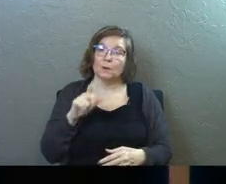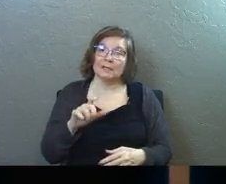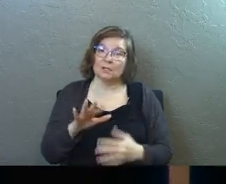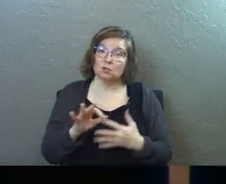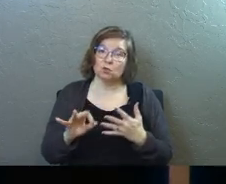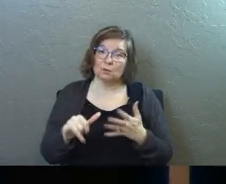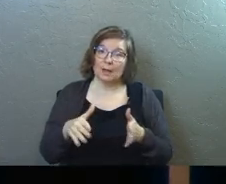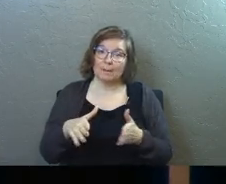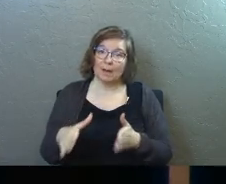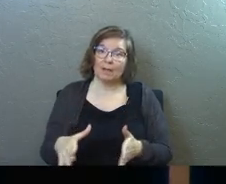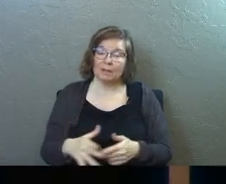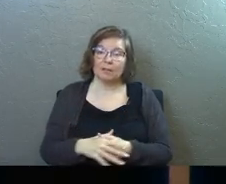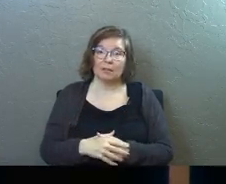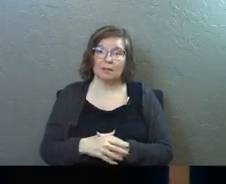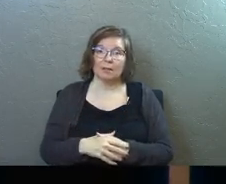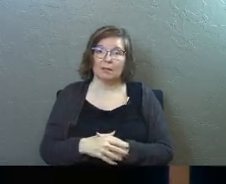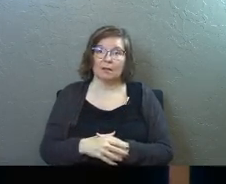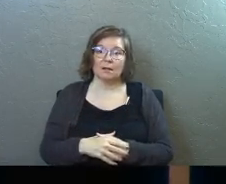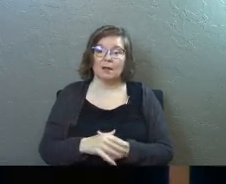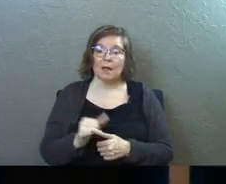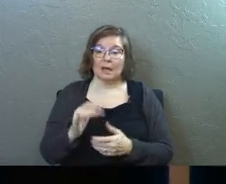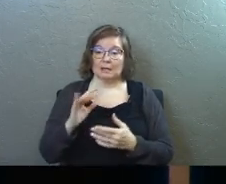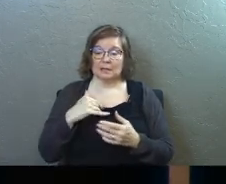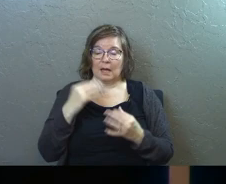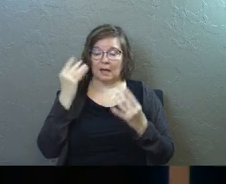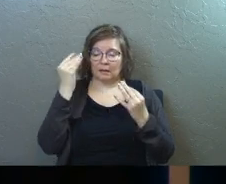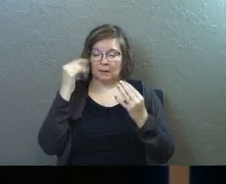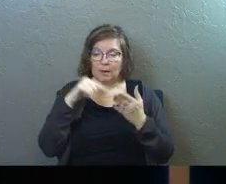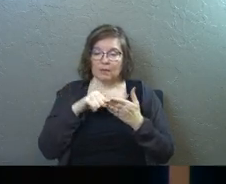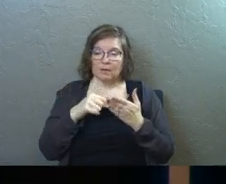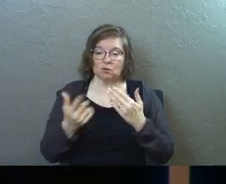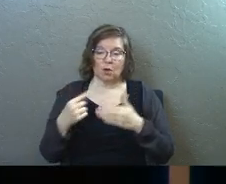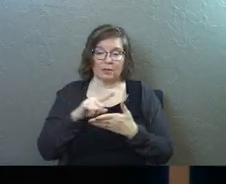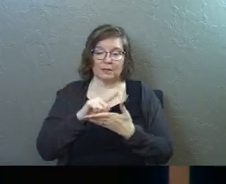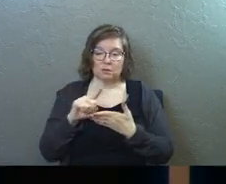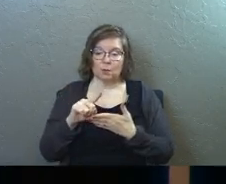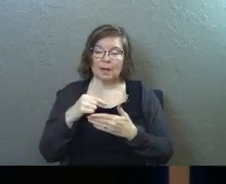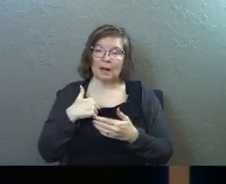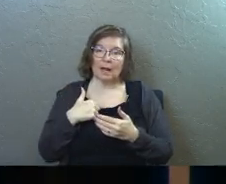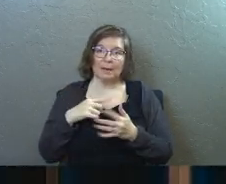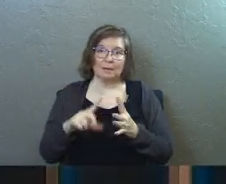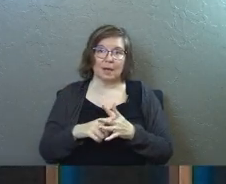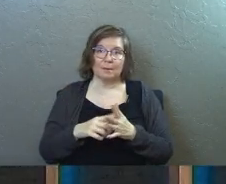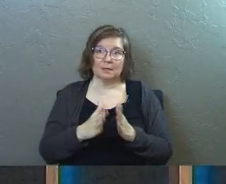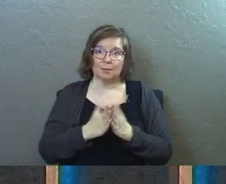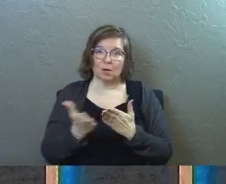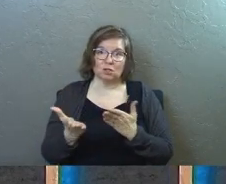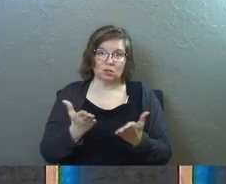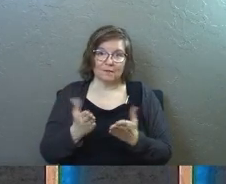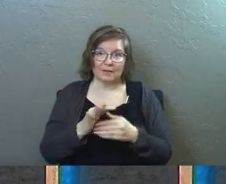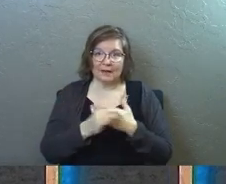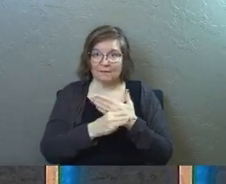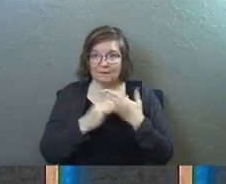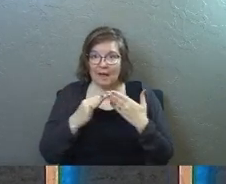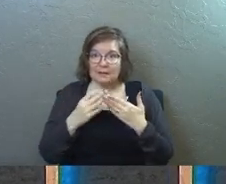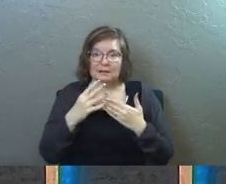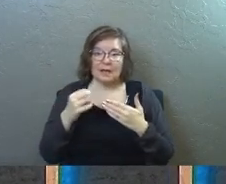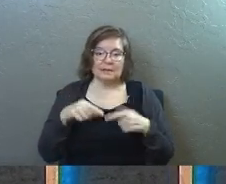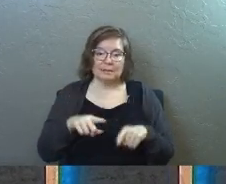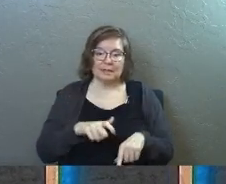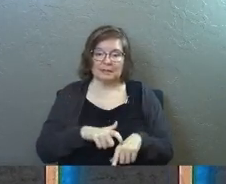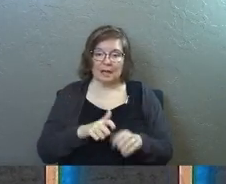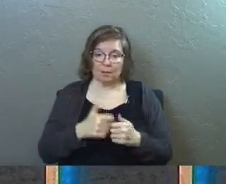we need to choose that path and as I meditated that on this all this week and I'm coming to these prayer services and fasting and like